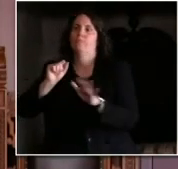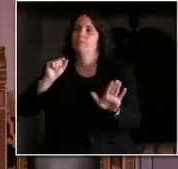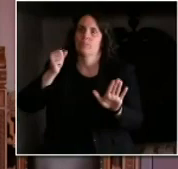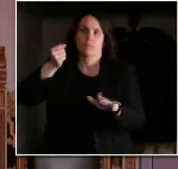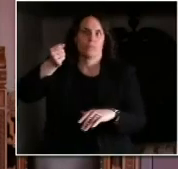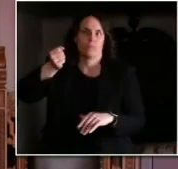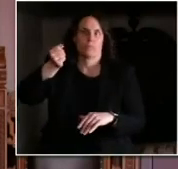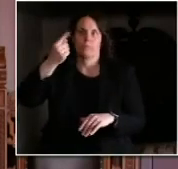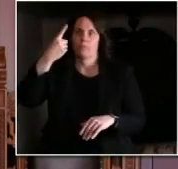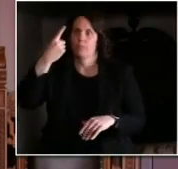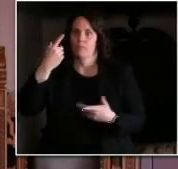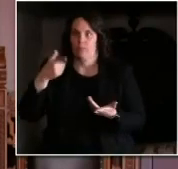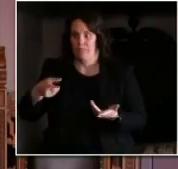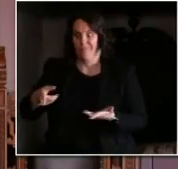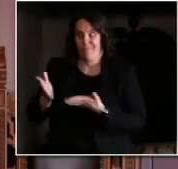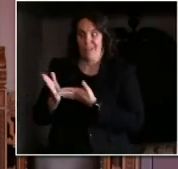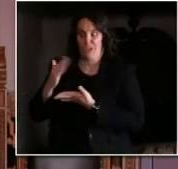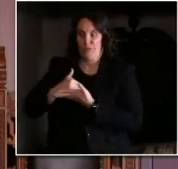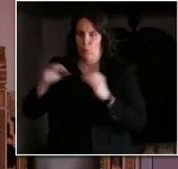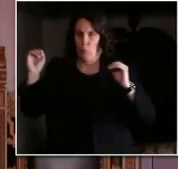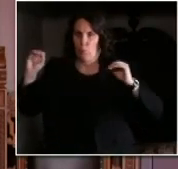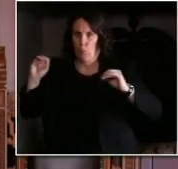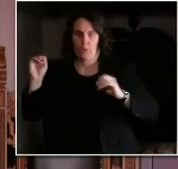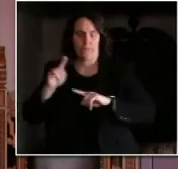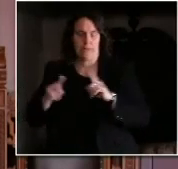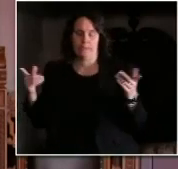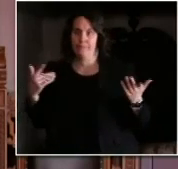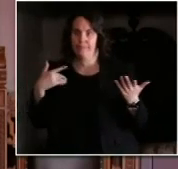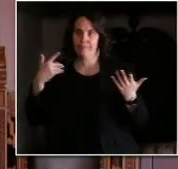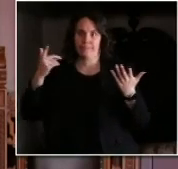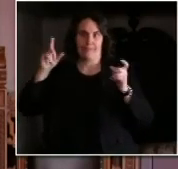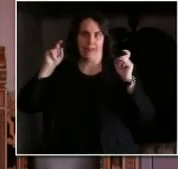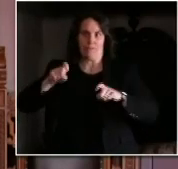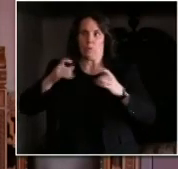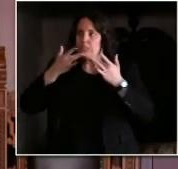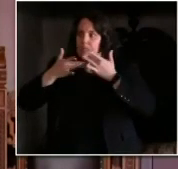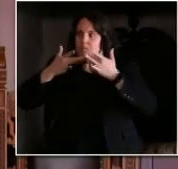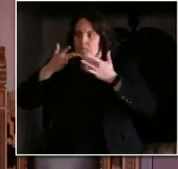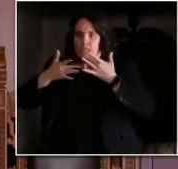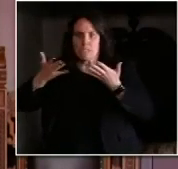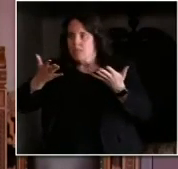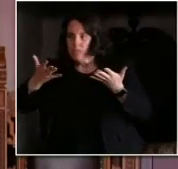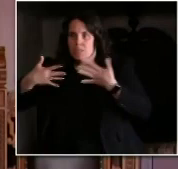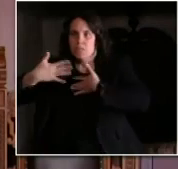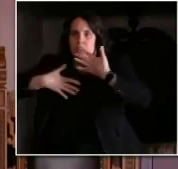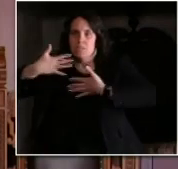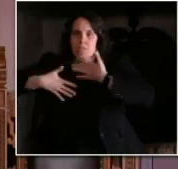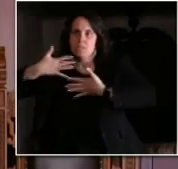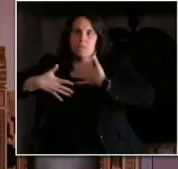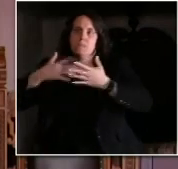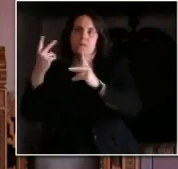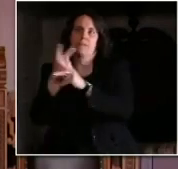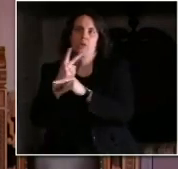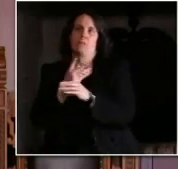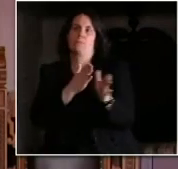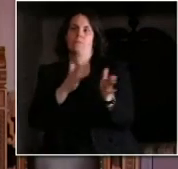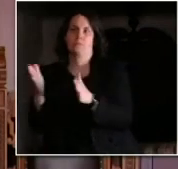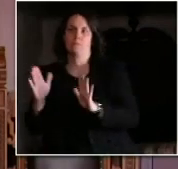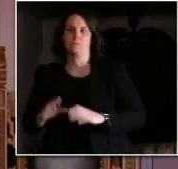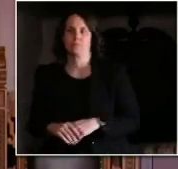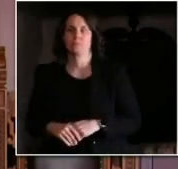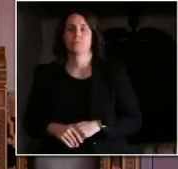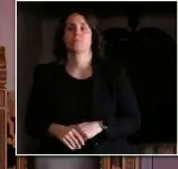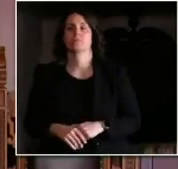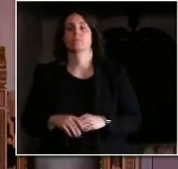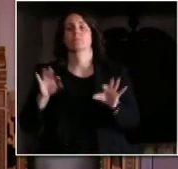making do with the folks we have. But the most important part of that legislation was eliminating that first